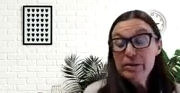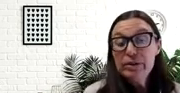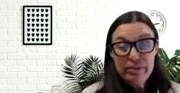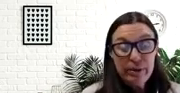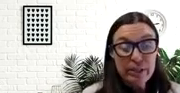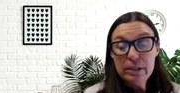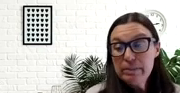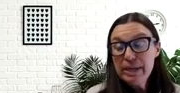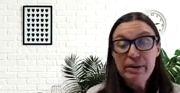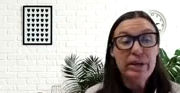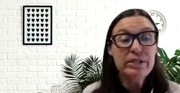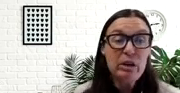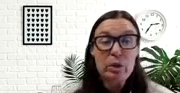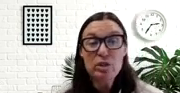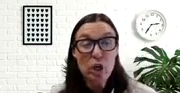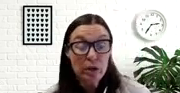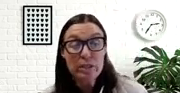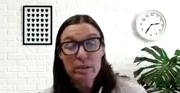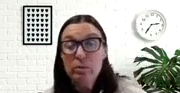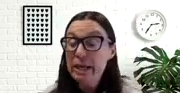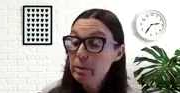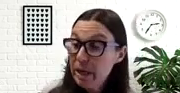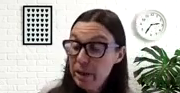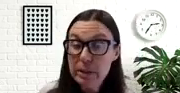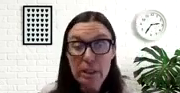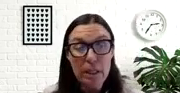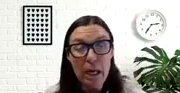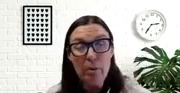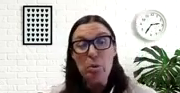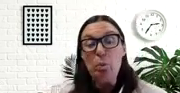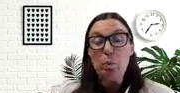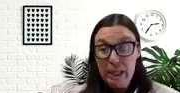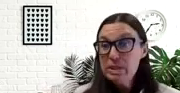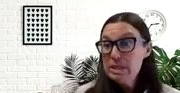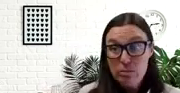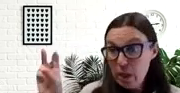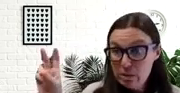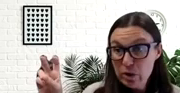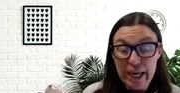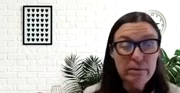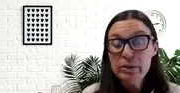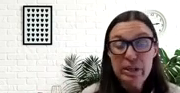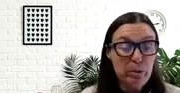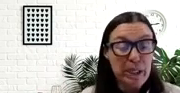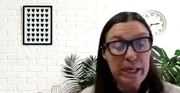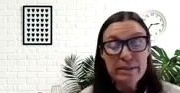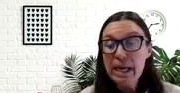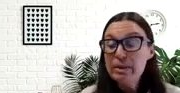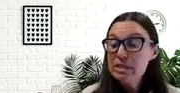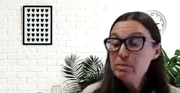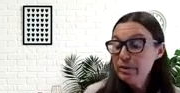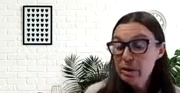grandmother and grandfather. My grandfather's name was Charles Rain Romero. He was, we called him Ray, so did everybody